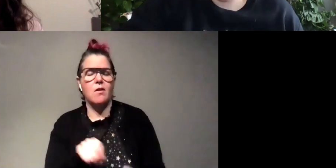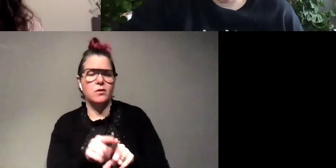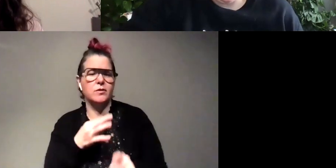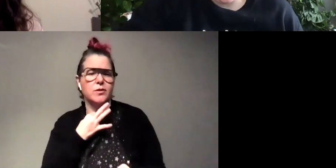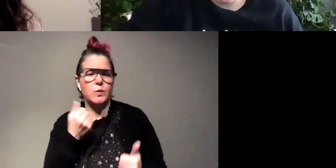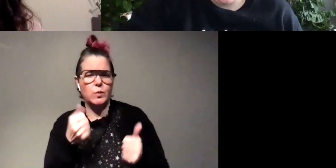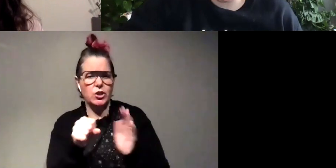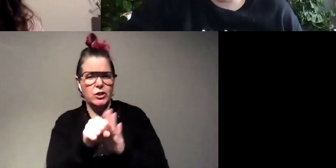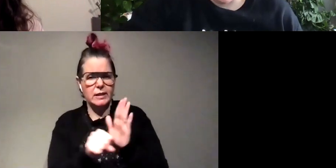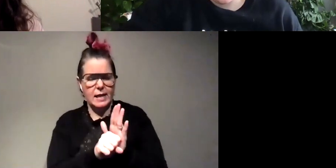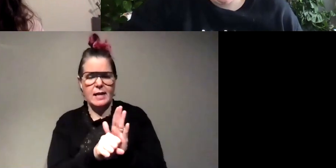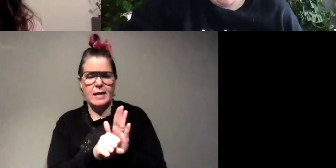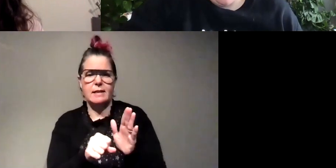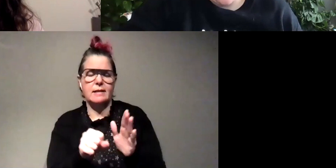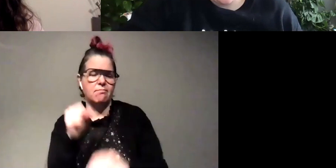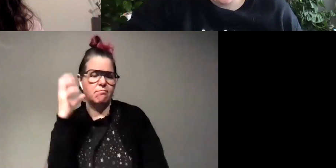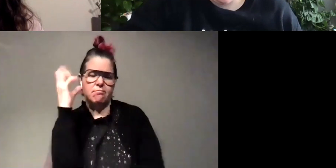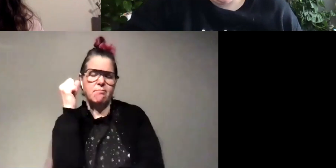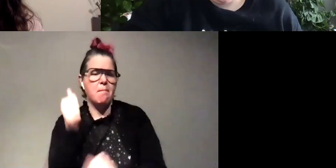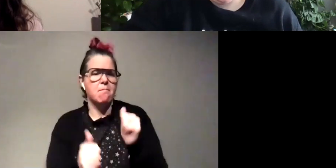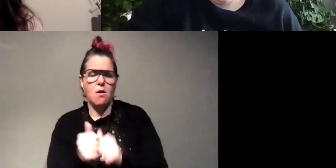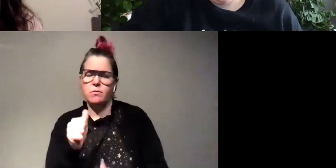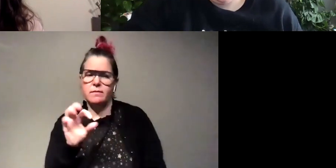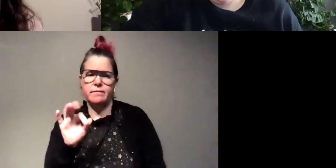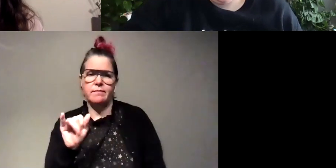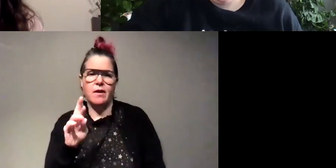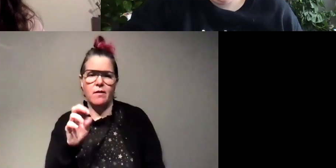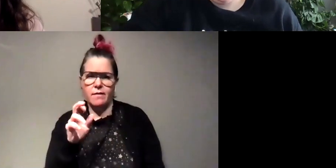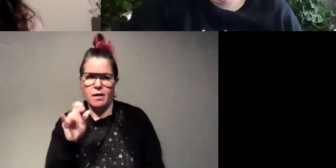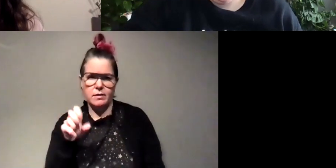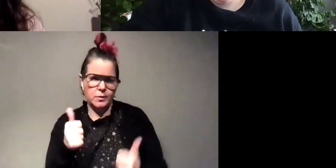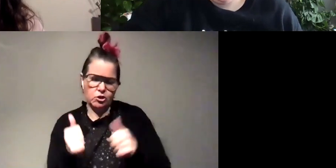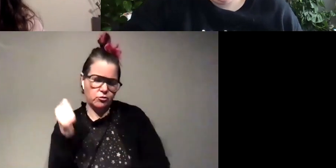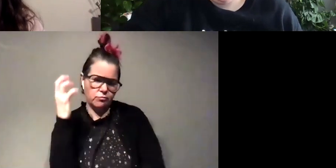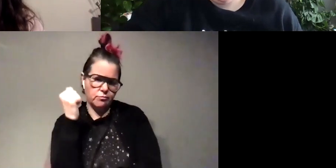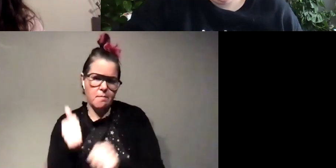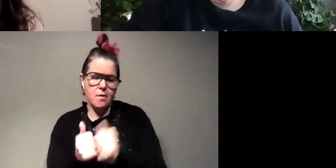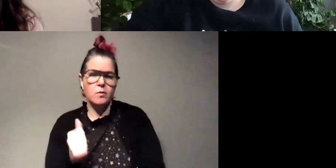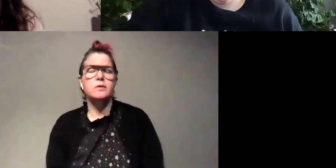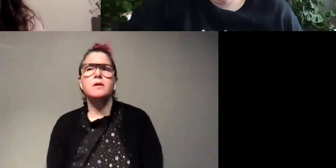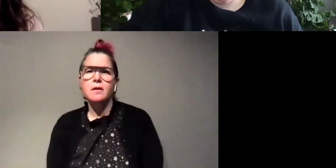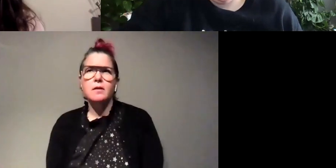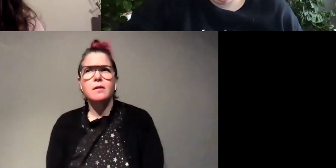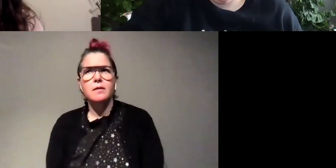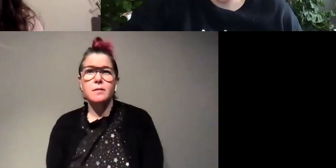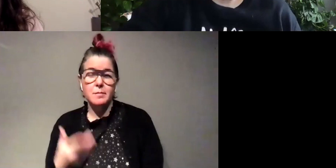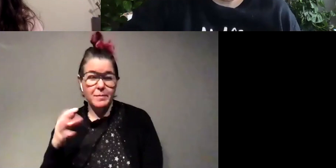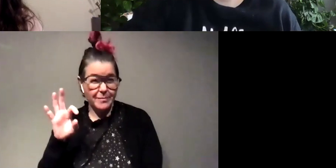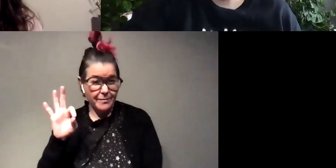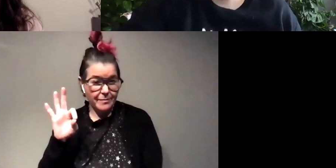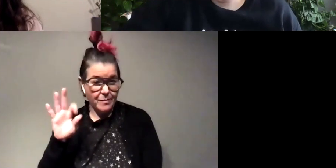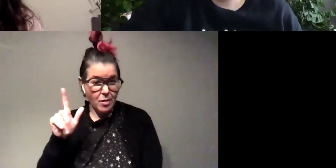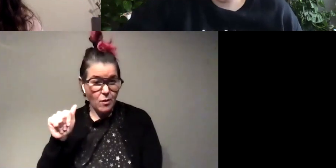normally has the most fireflies ooh i'm gonna go with probably florida but